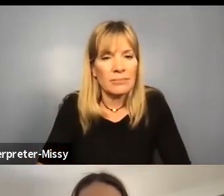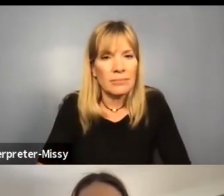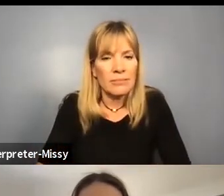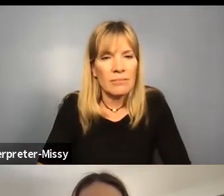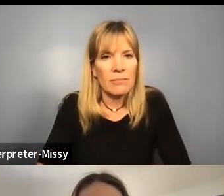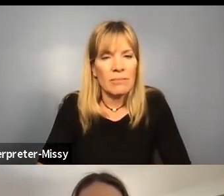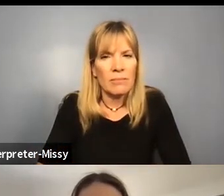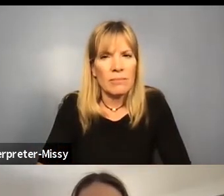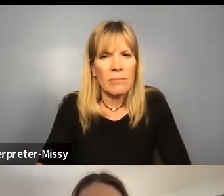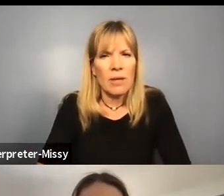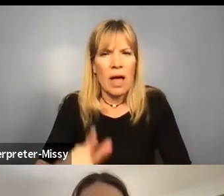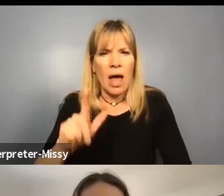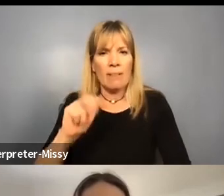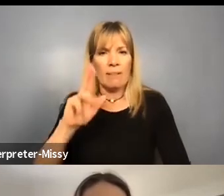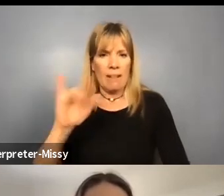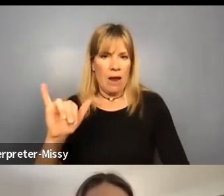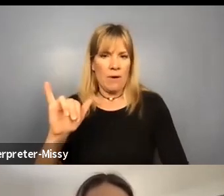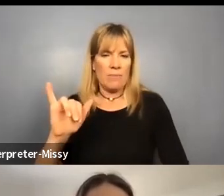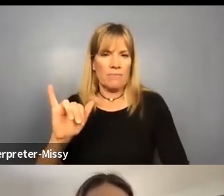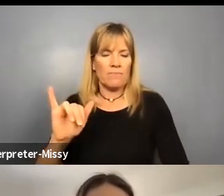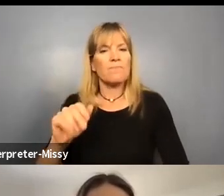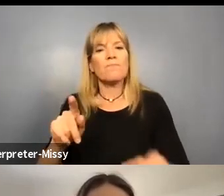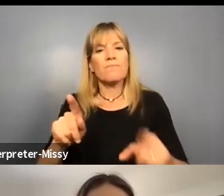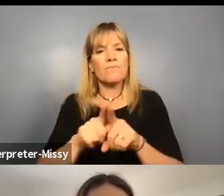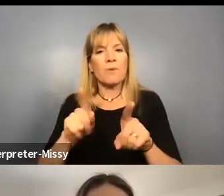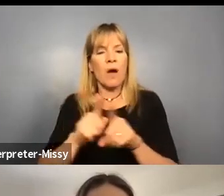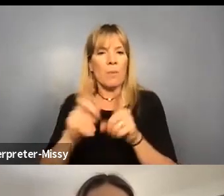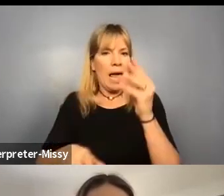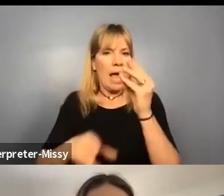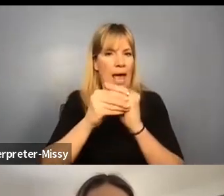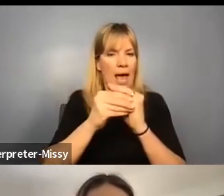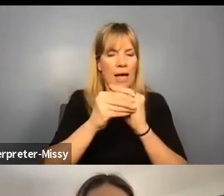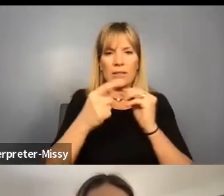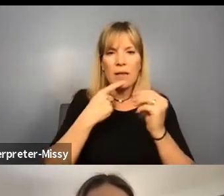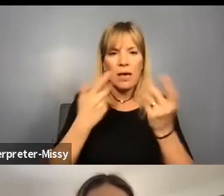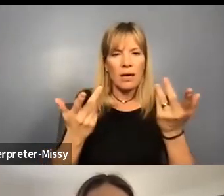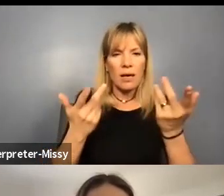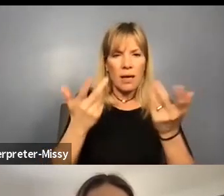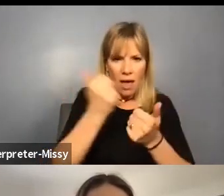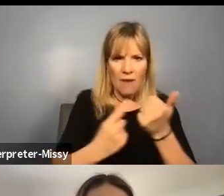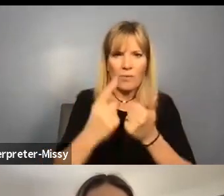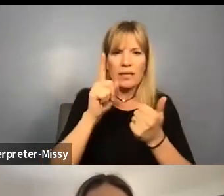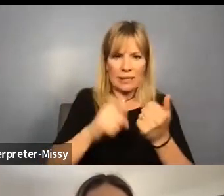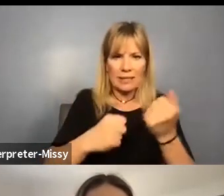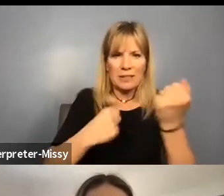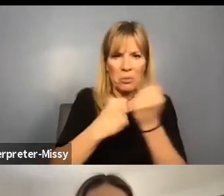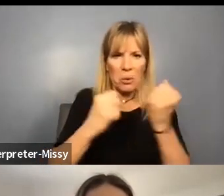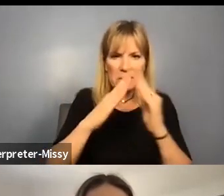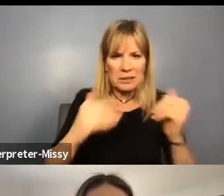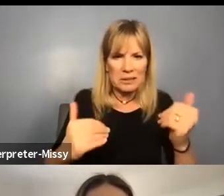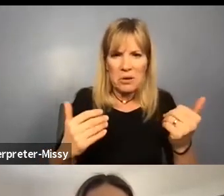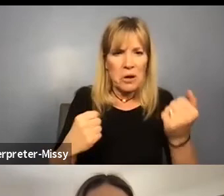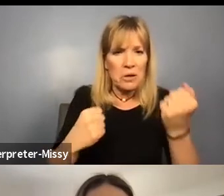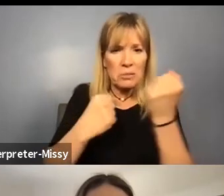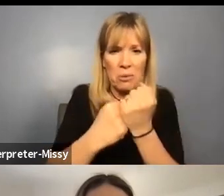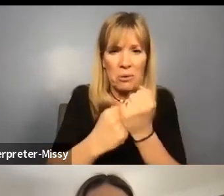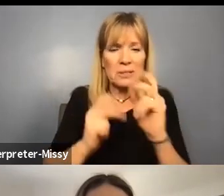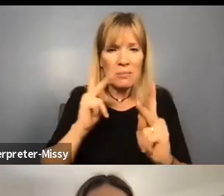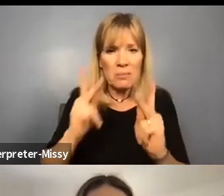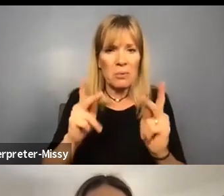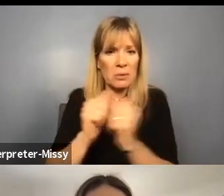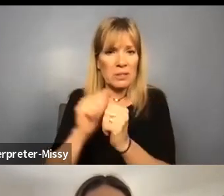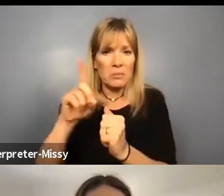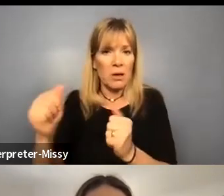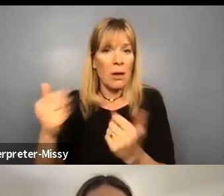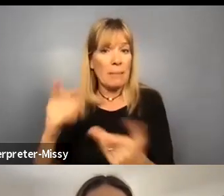I would also, I want to add to this and just say though that everyone needs a support system. The supports that folks with disabilities